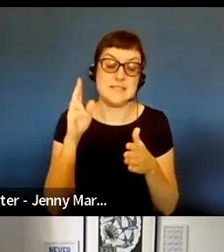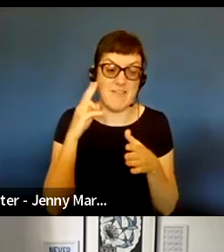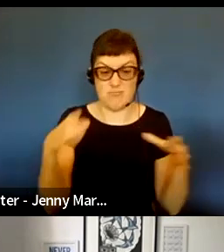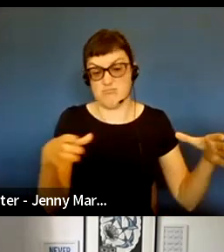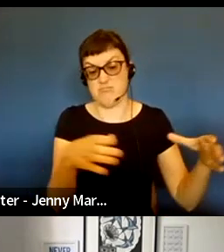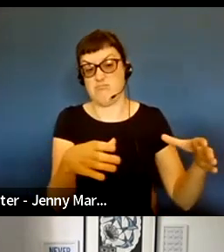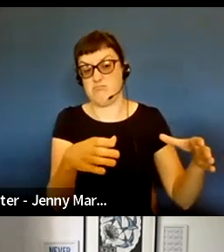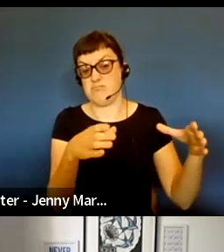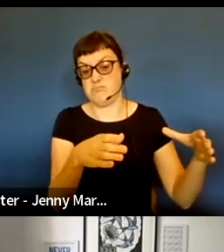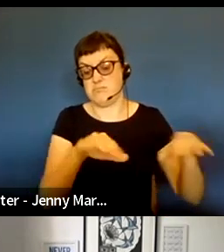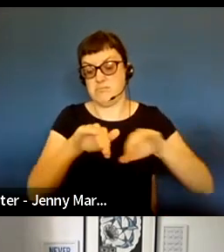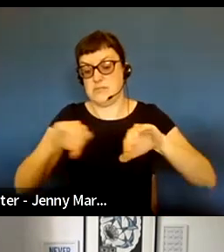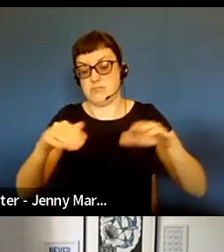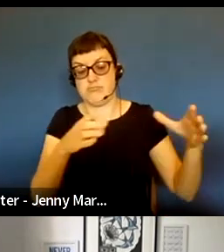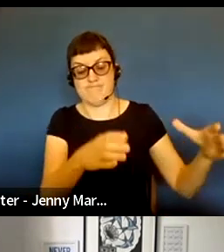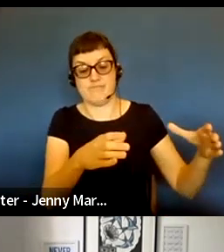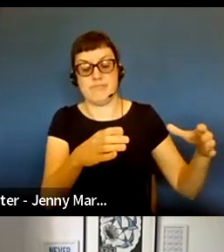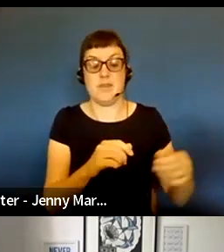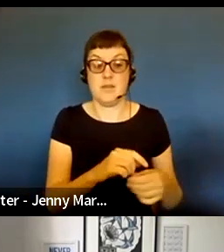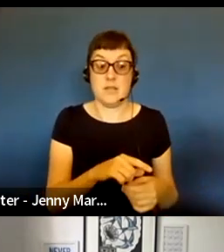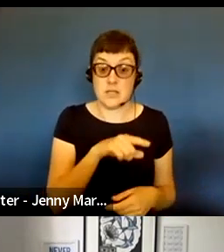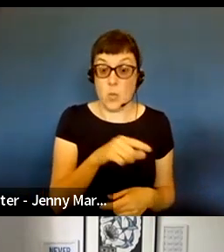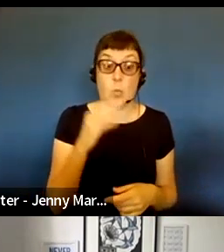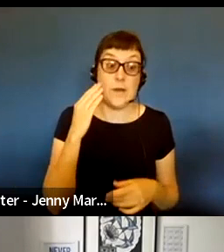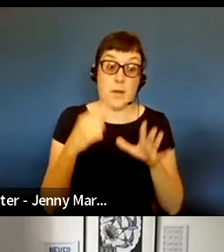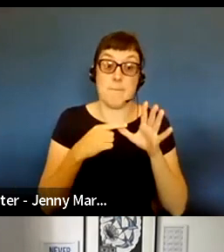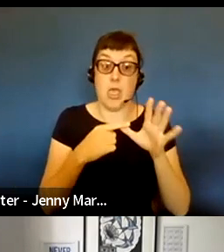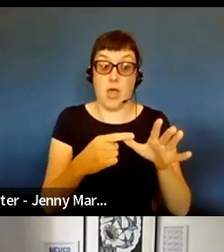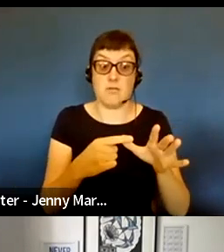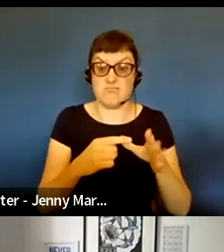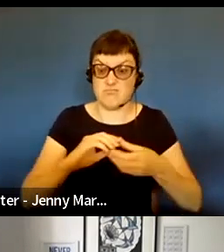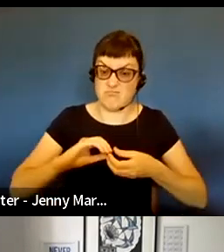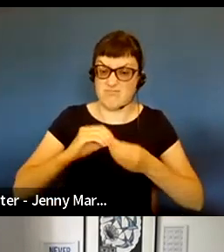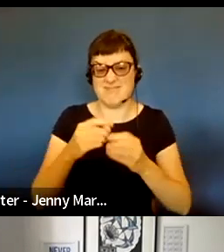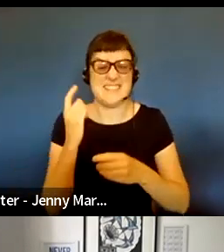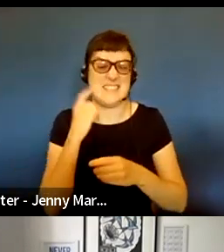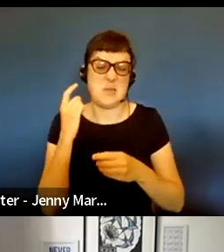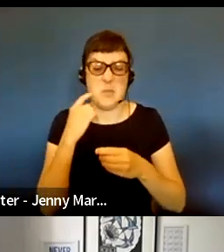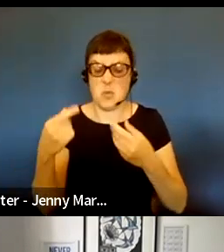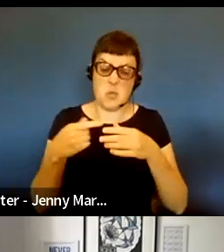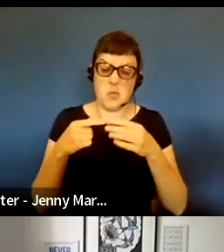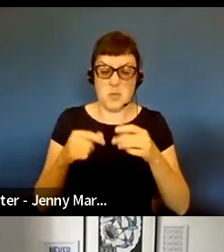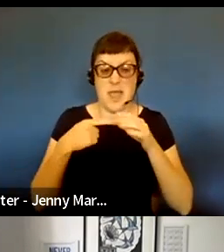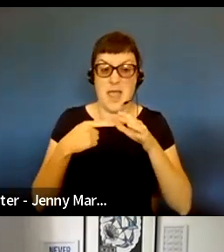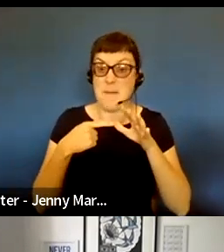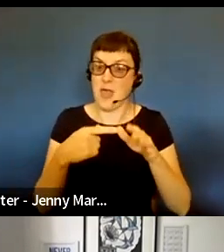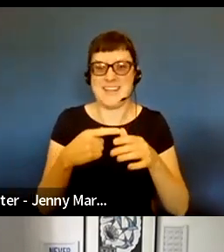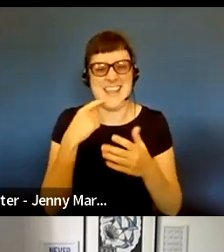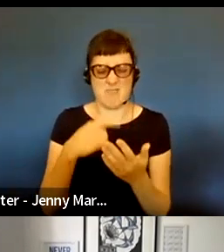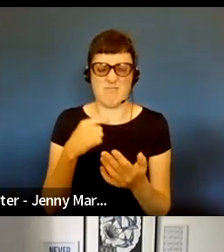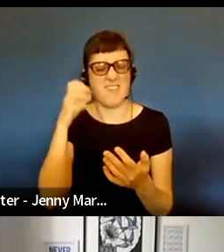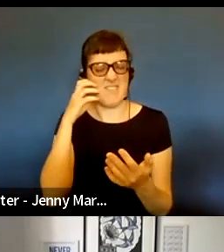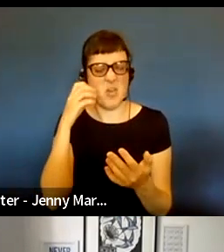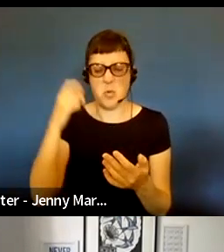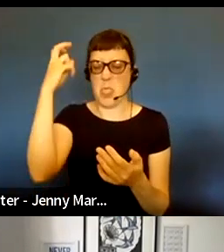led projects. So once you applied, we created a very simple portal. The idea was you could complete it on a bus, sort of very quickly.